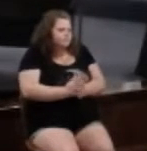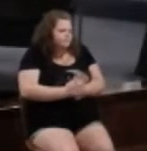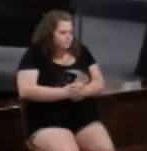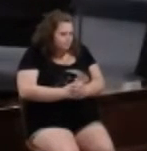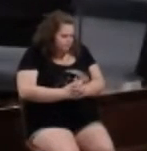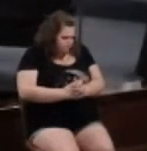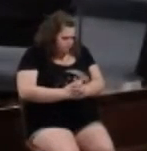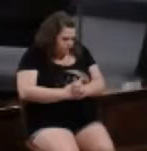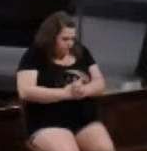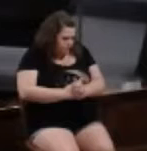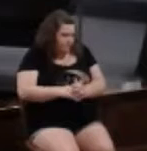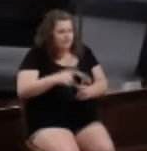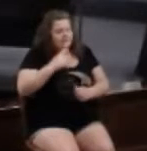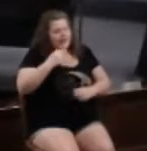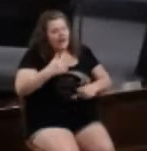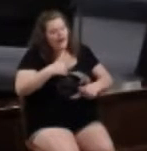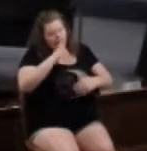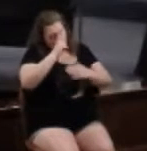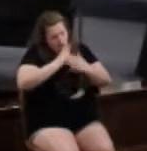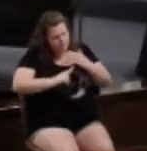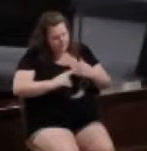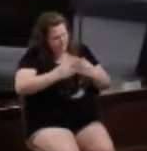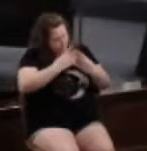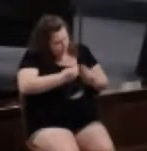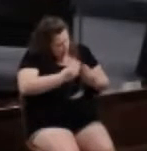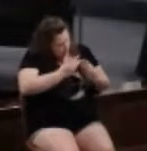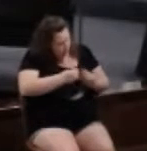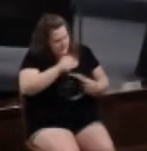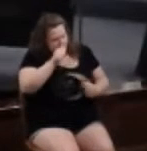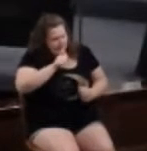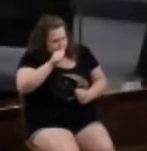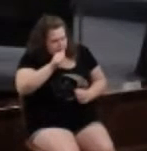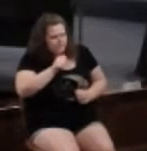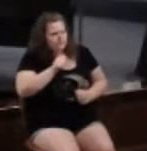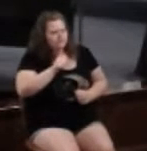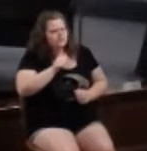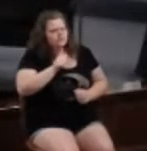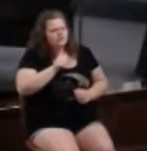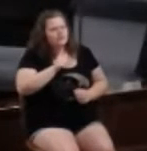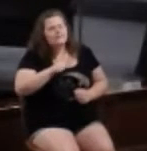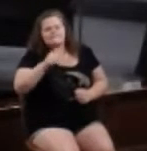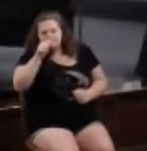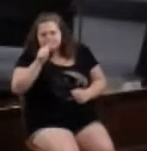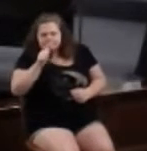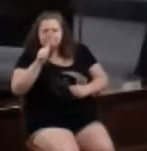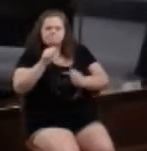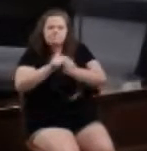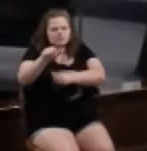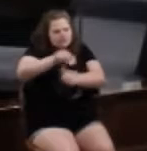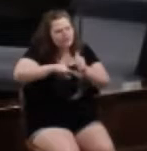He says, having humility and gentleness with patience and bearing with one another in love.